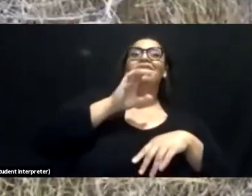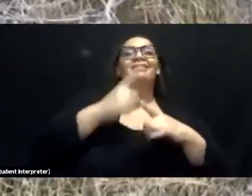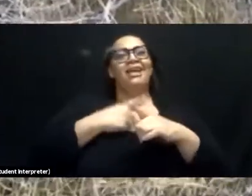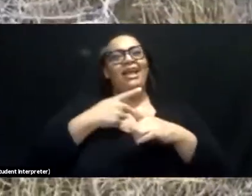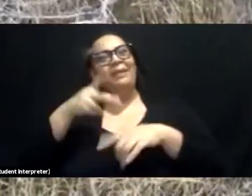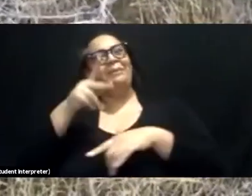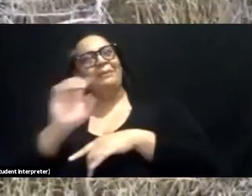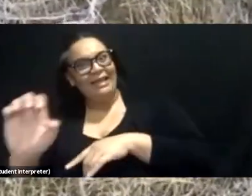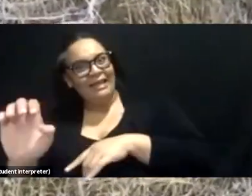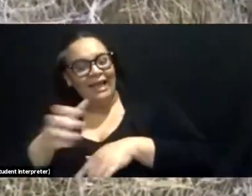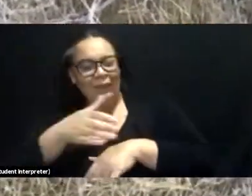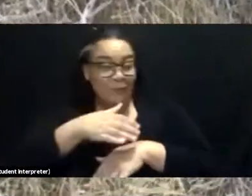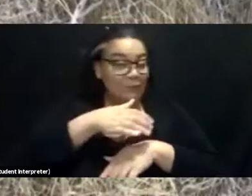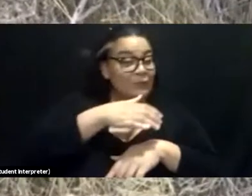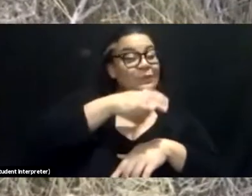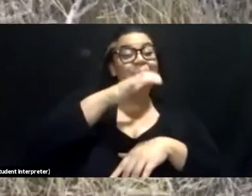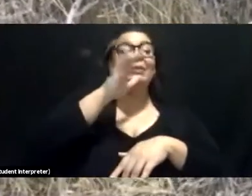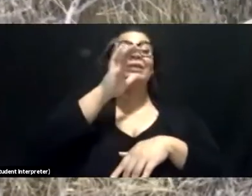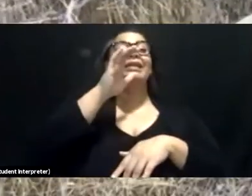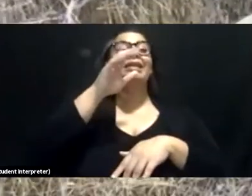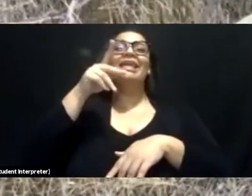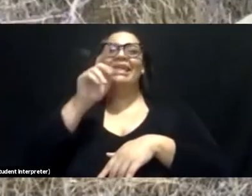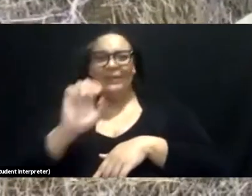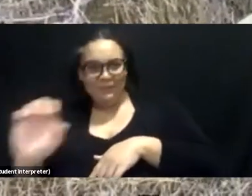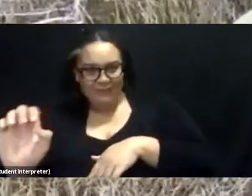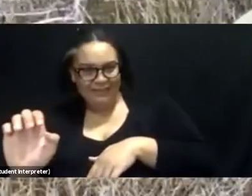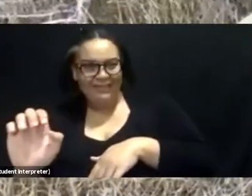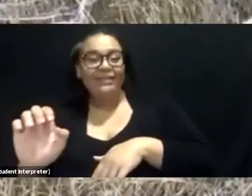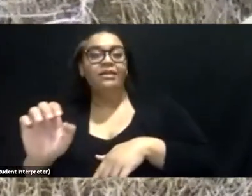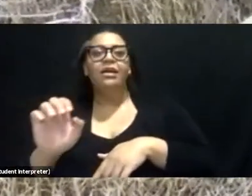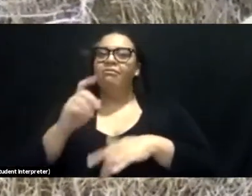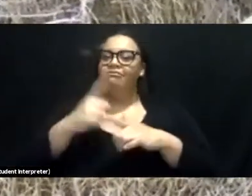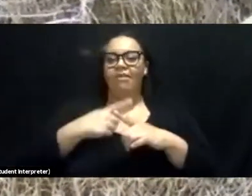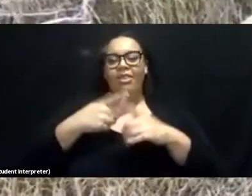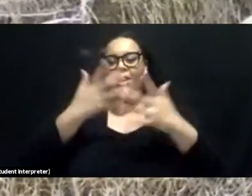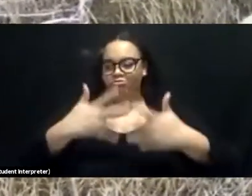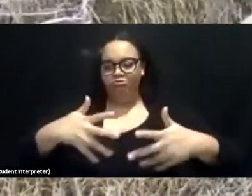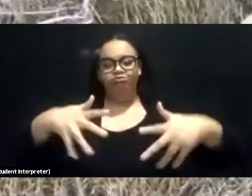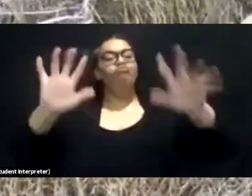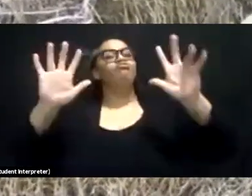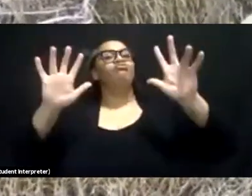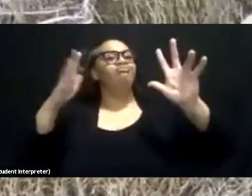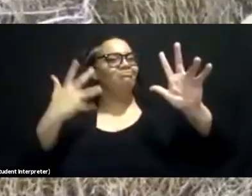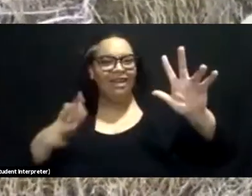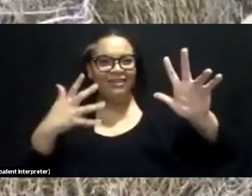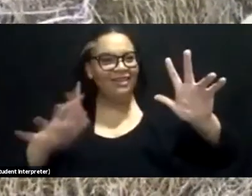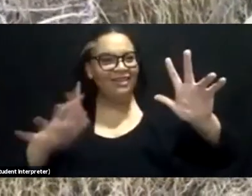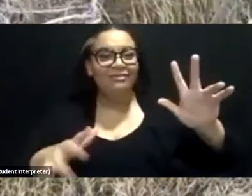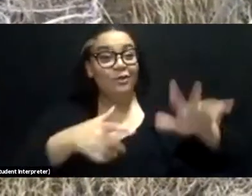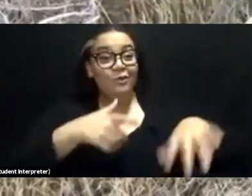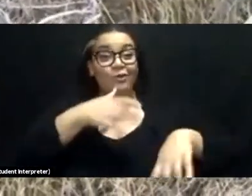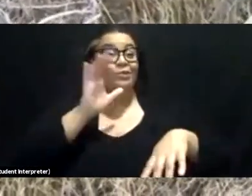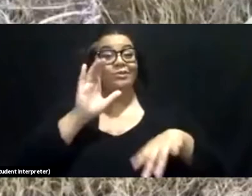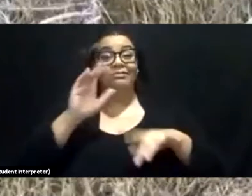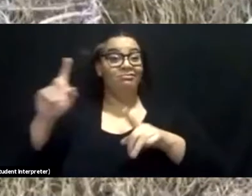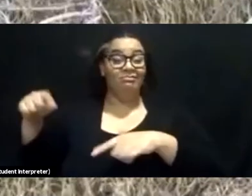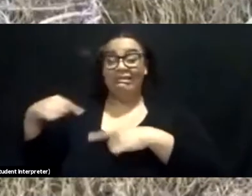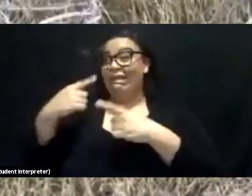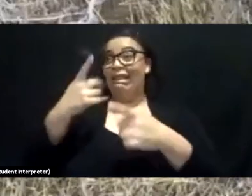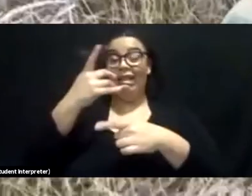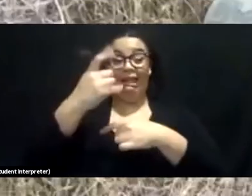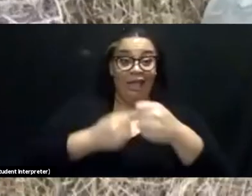bunch and then they'll take one more big drink and that's it. They don't take any more drinks again for like another year.